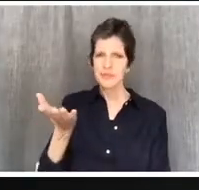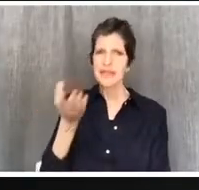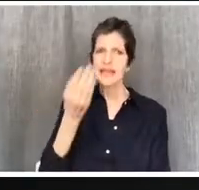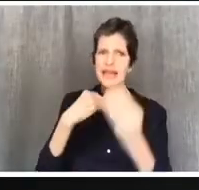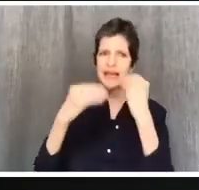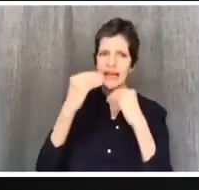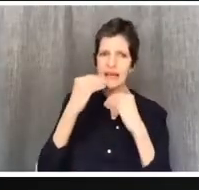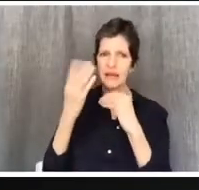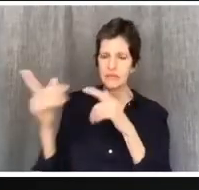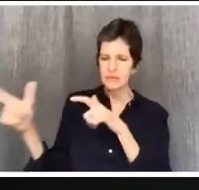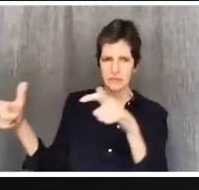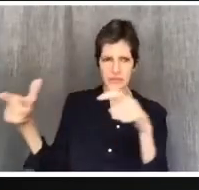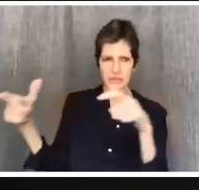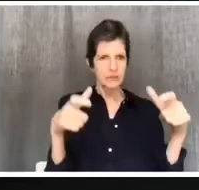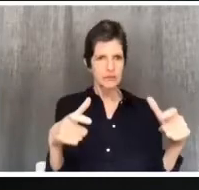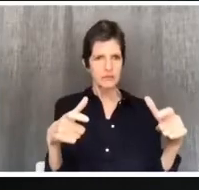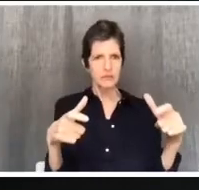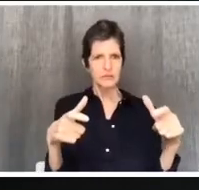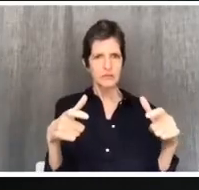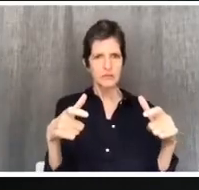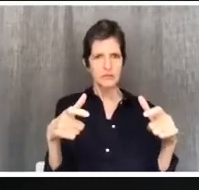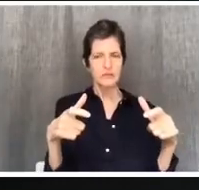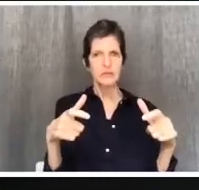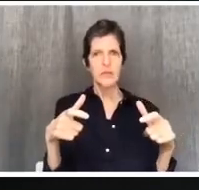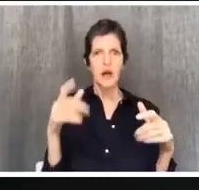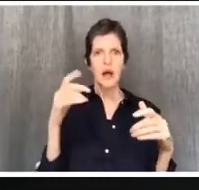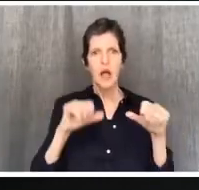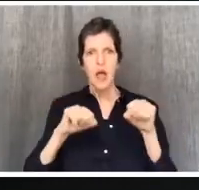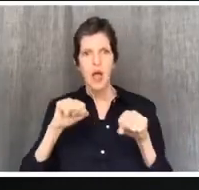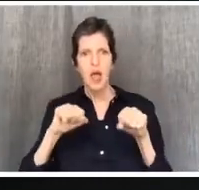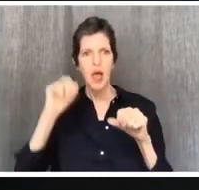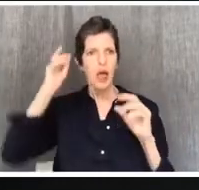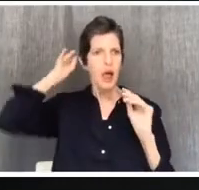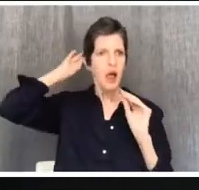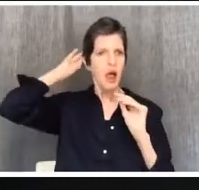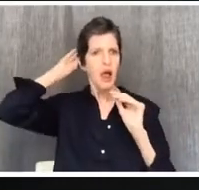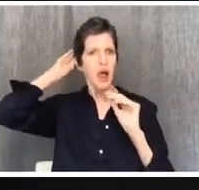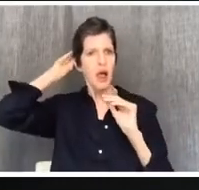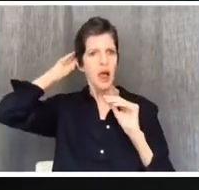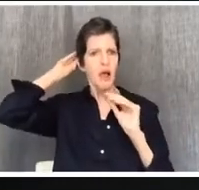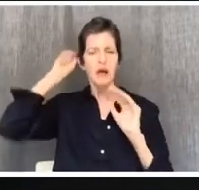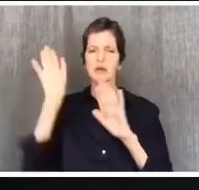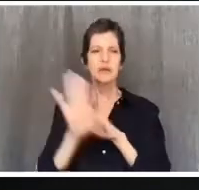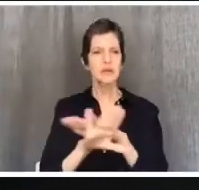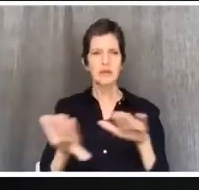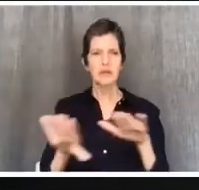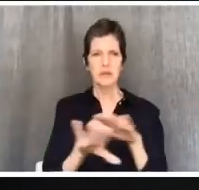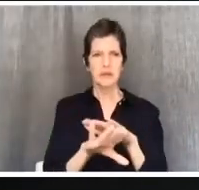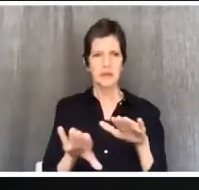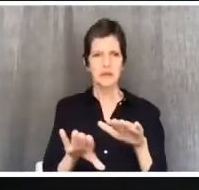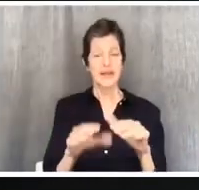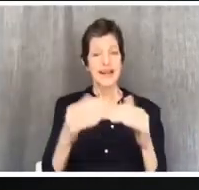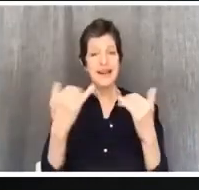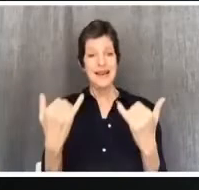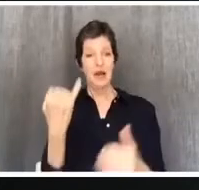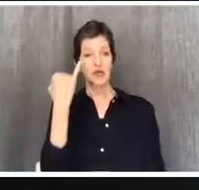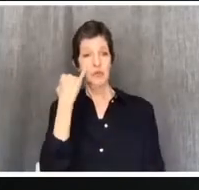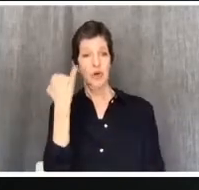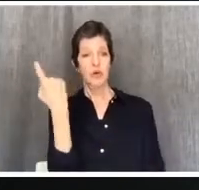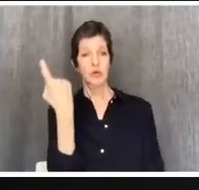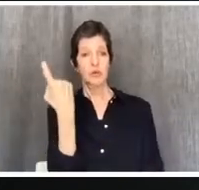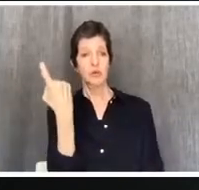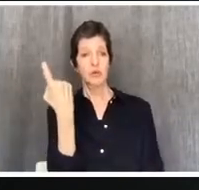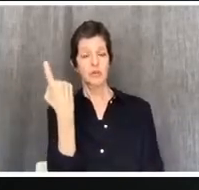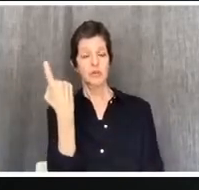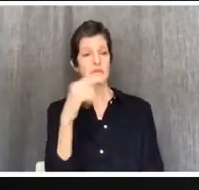set before you without raising any question on the ground of conscience. But if someone says to you, this has been